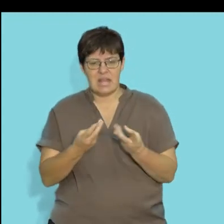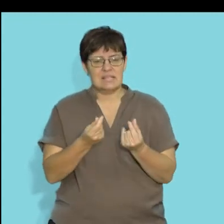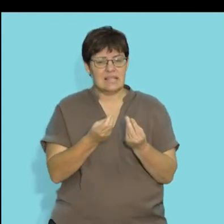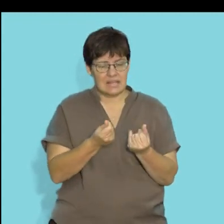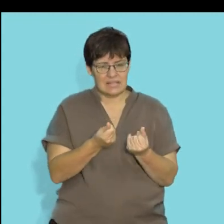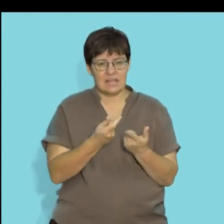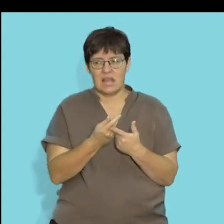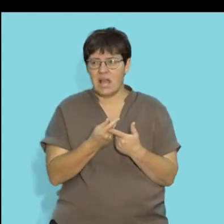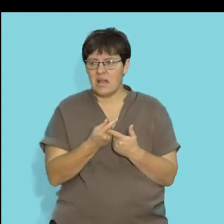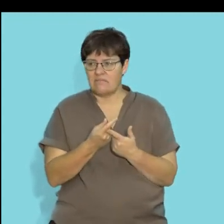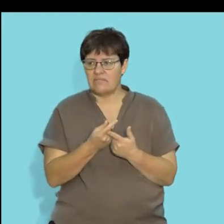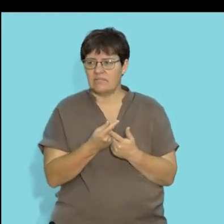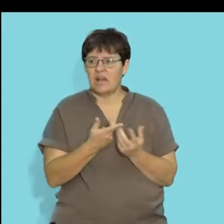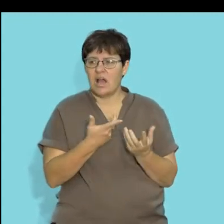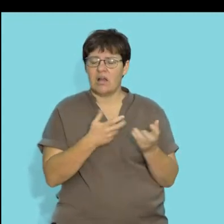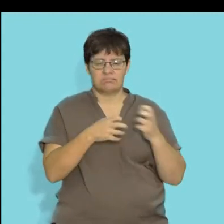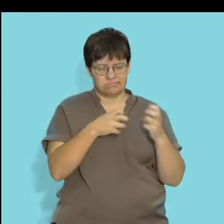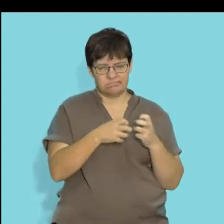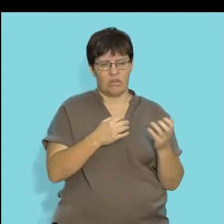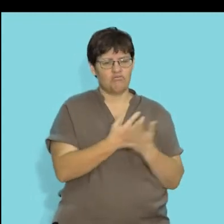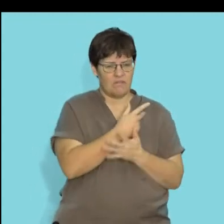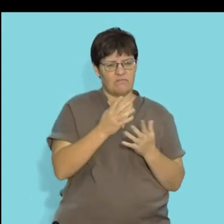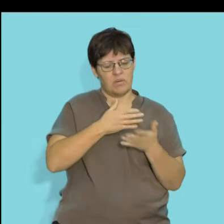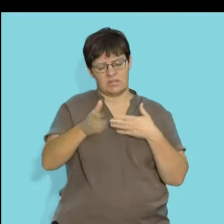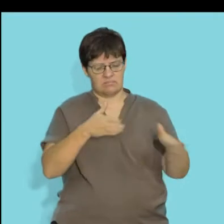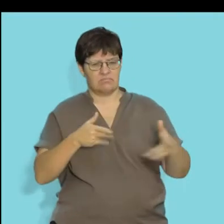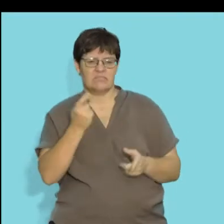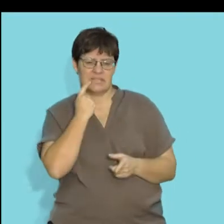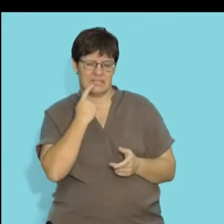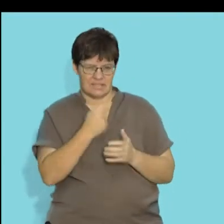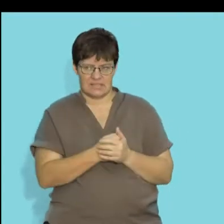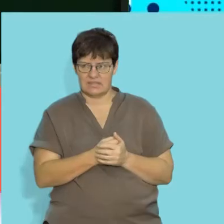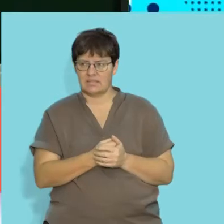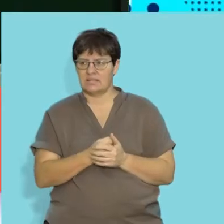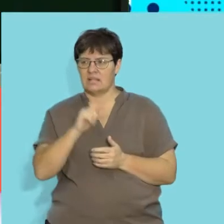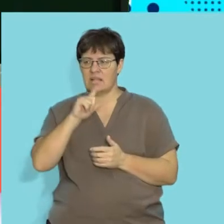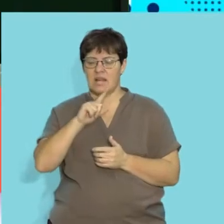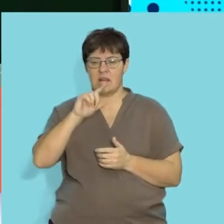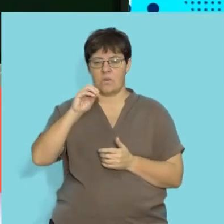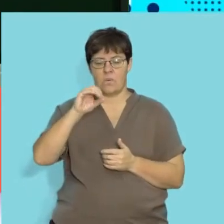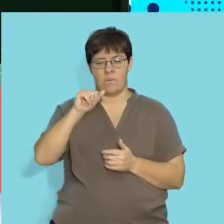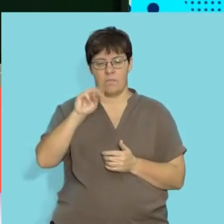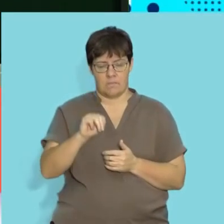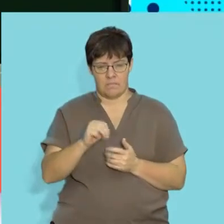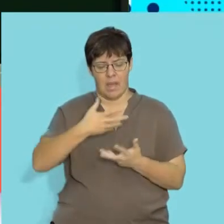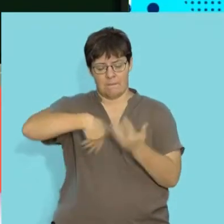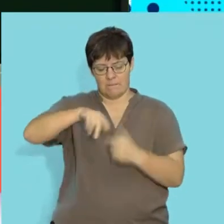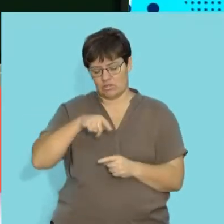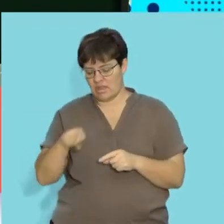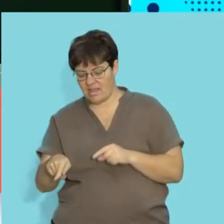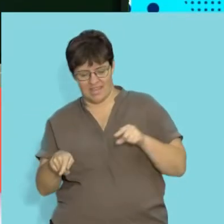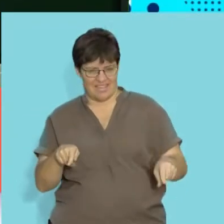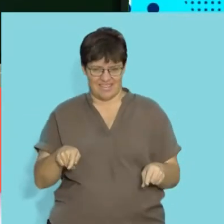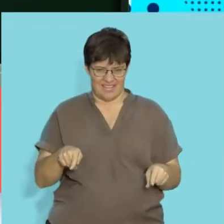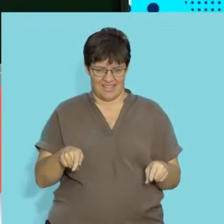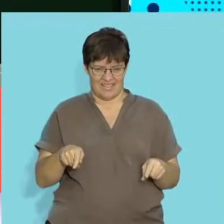Where sand has got coarse and rough particles that tend to be easily separated. And we know that loam is a mixture of